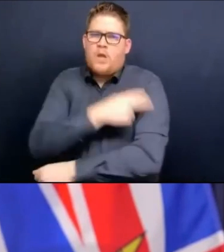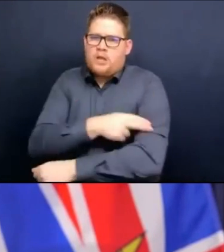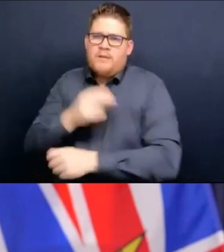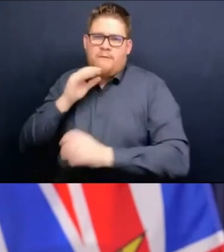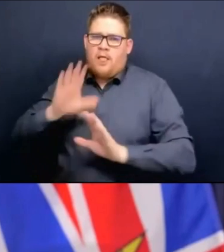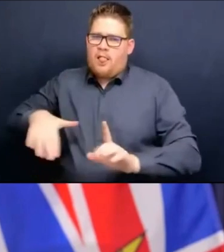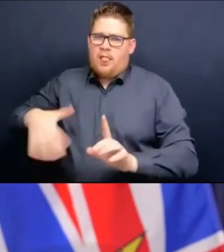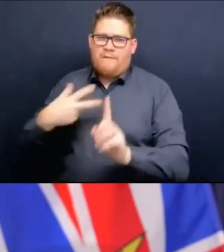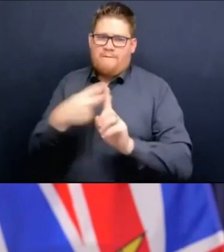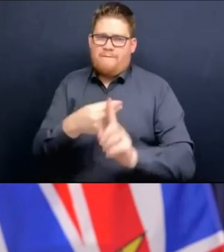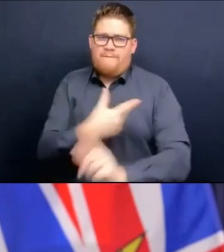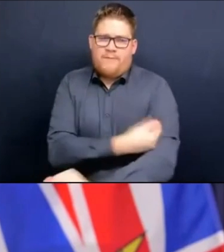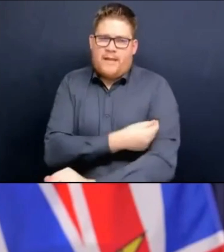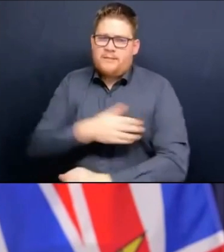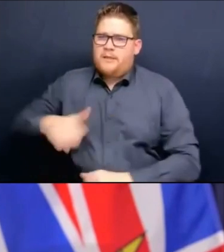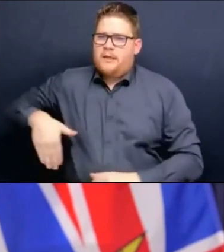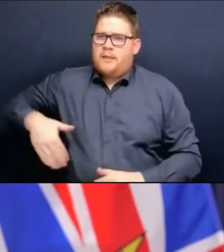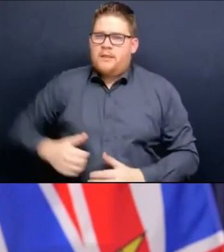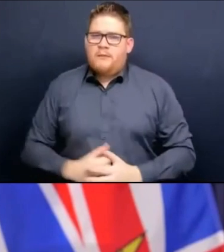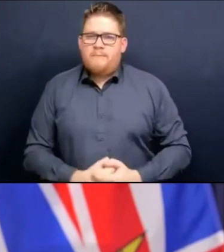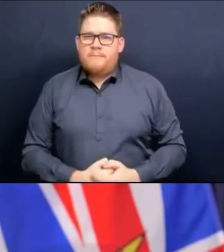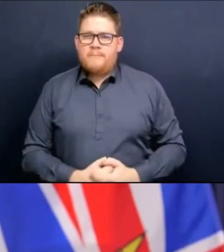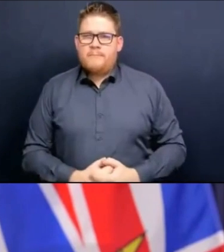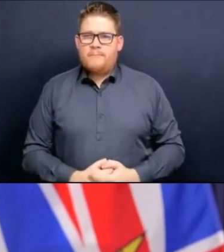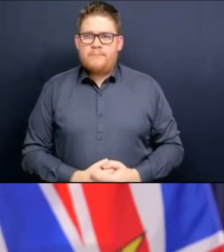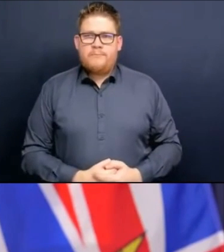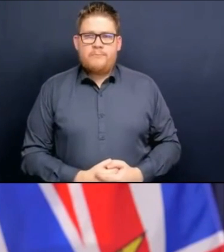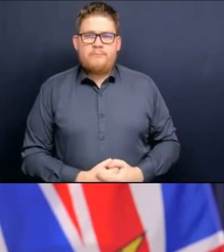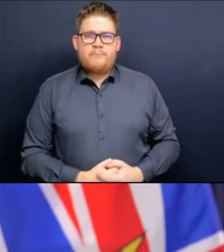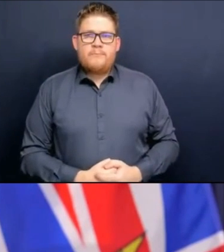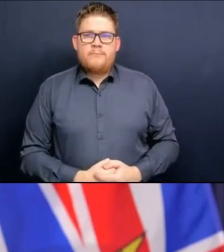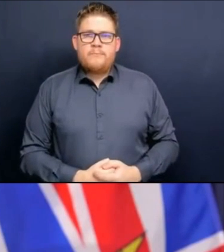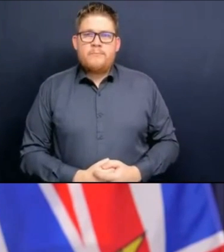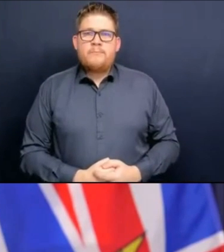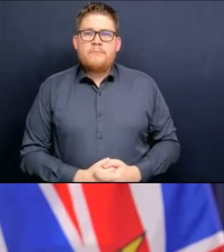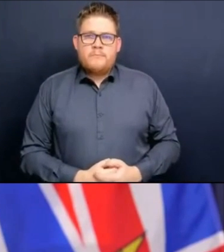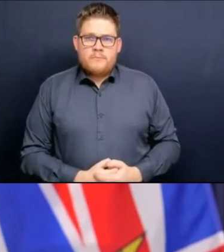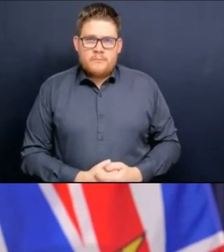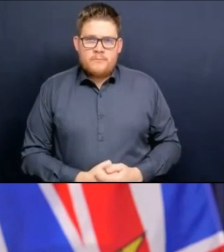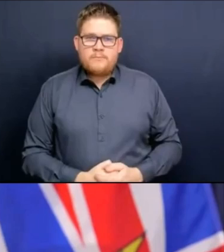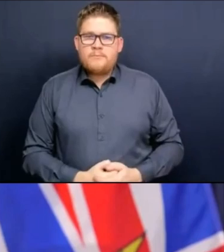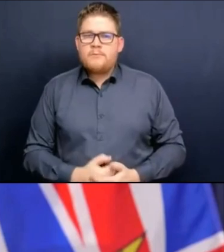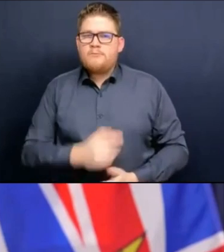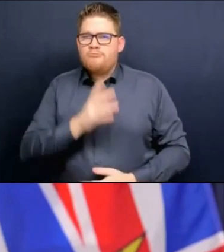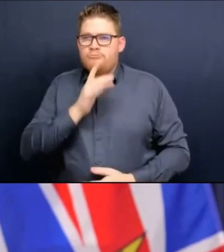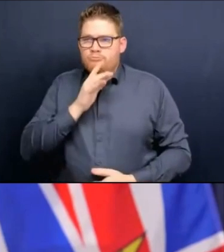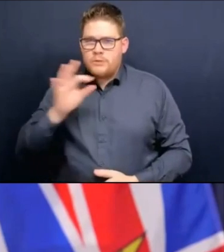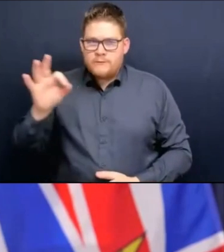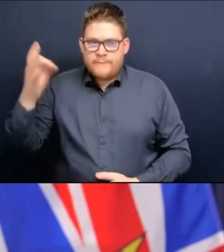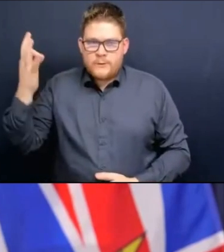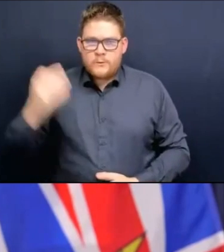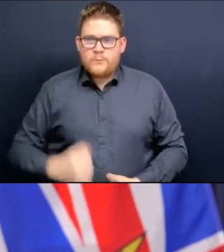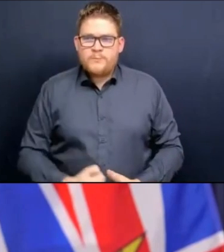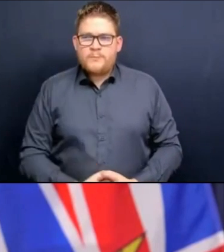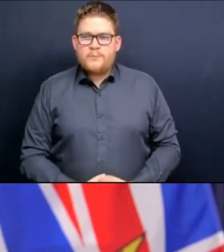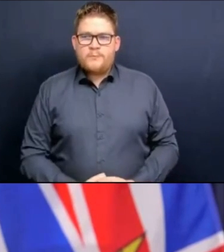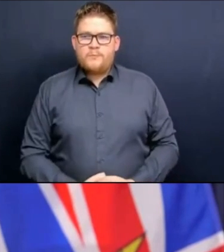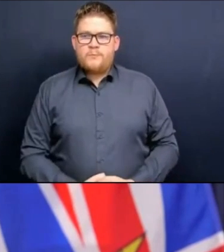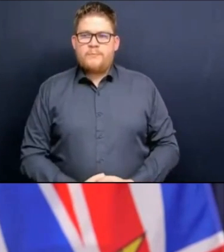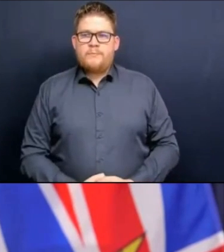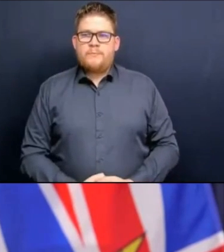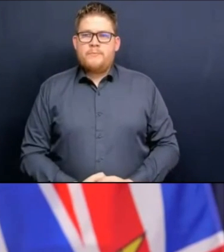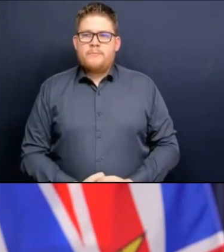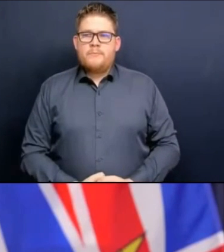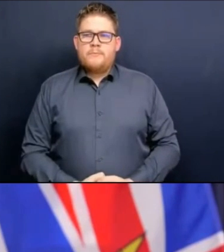11 years are a number of important. But we need work. And I think that